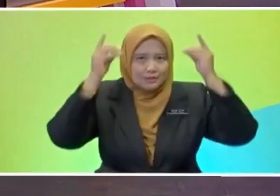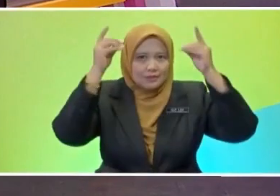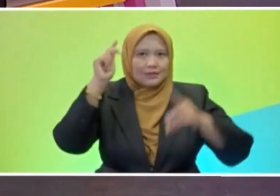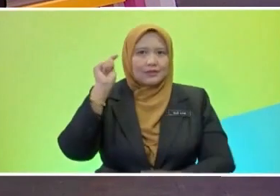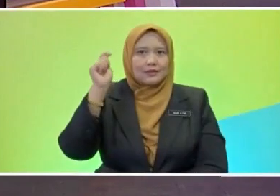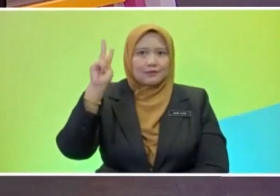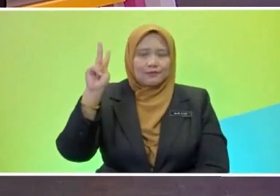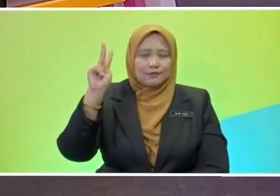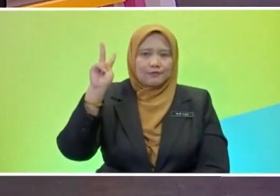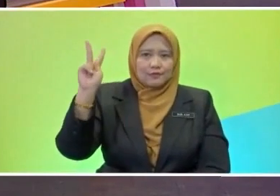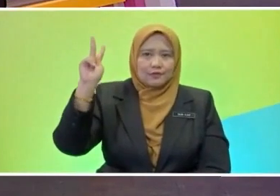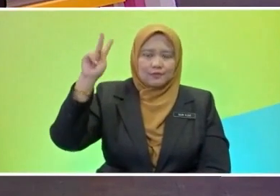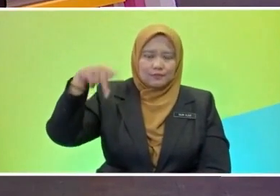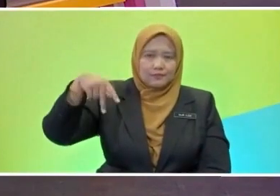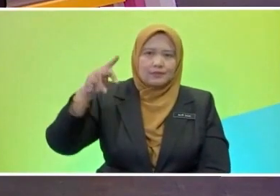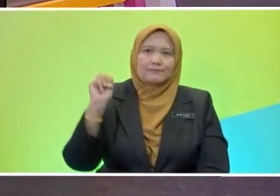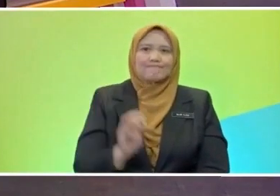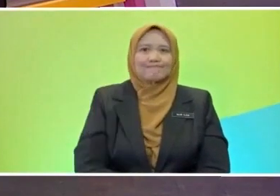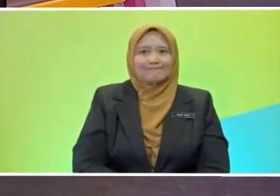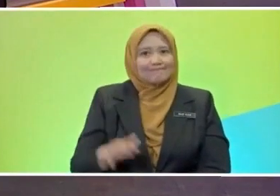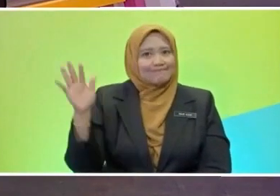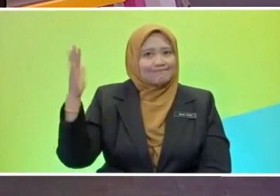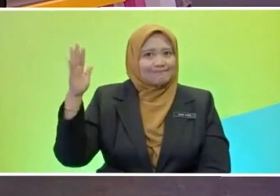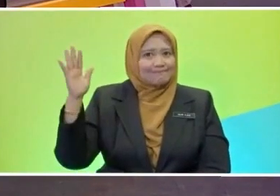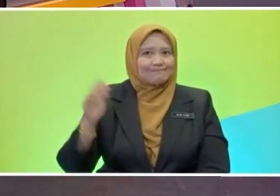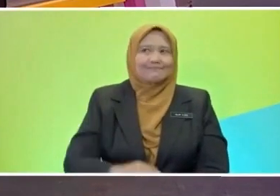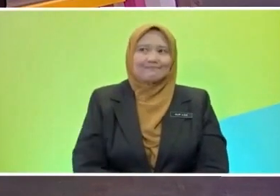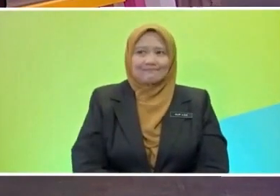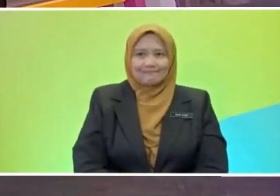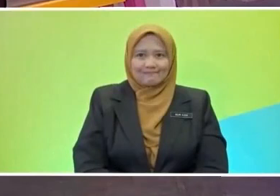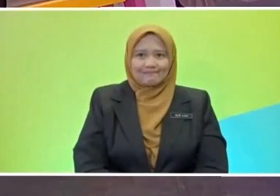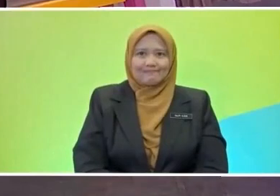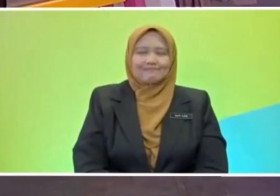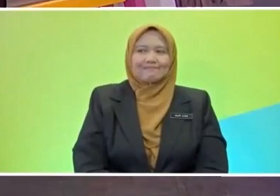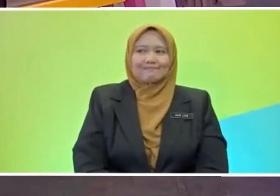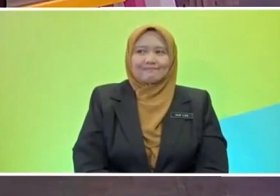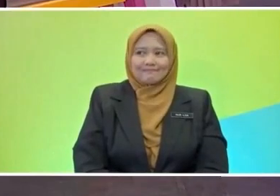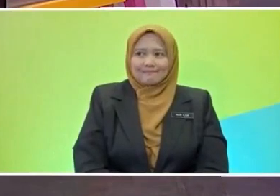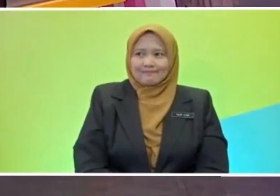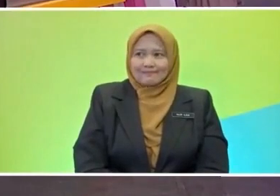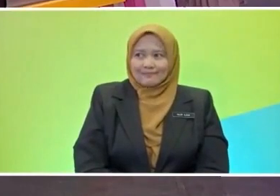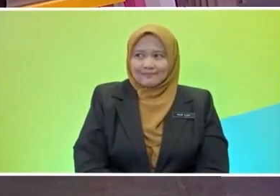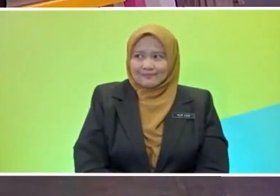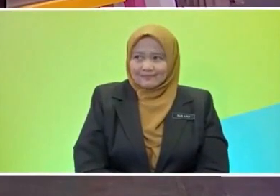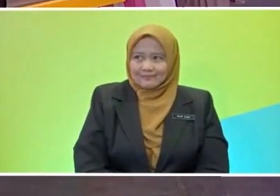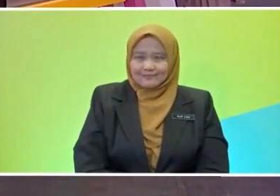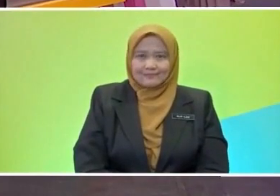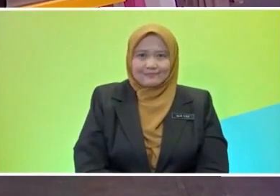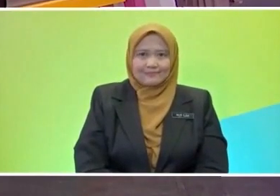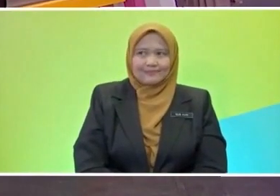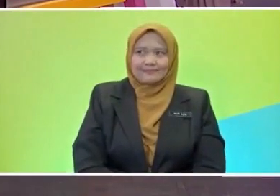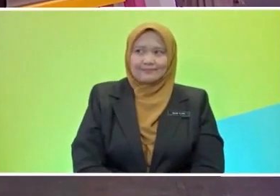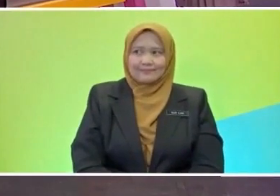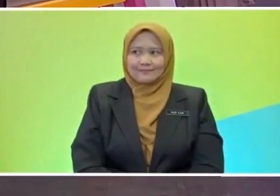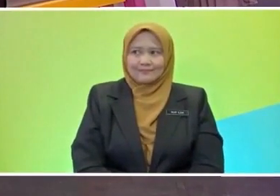KPM. Bye everyone! Ah, teacher, I heard you have another activity for us, right? Yes. Okay, what is our activity? Okay, the other activity